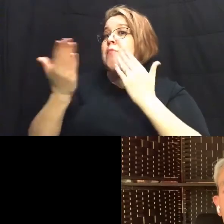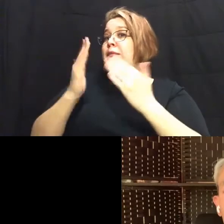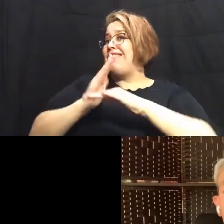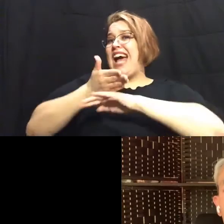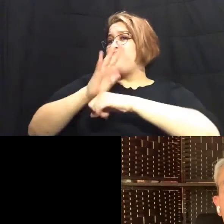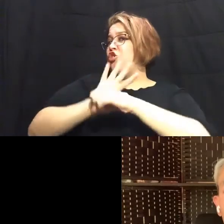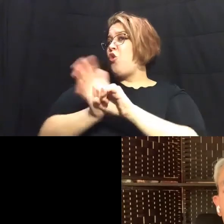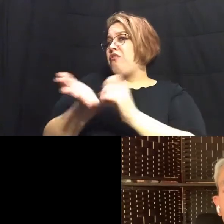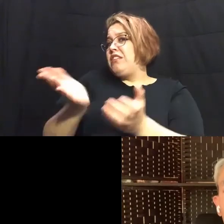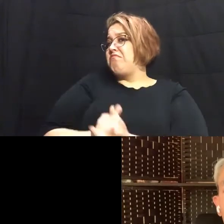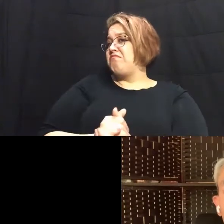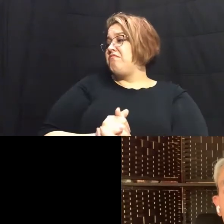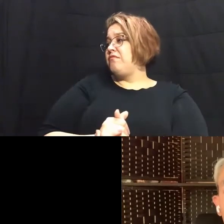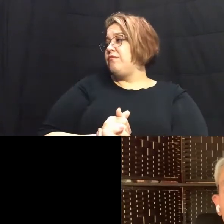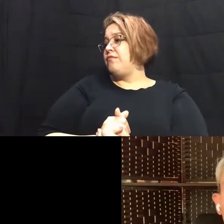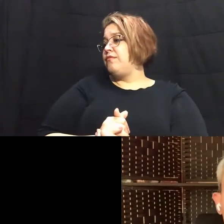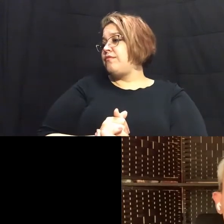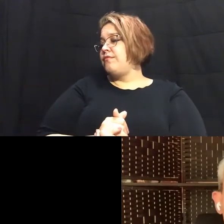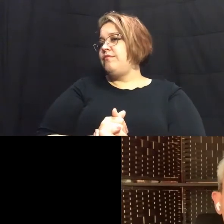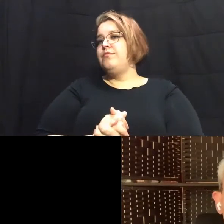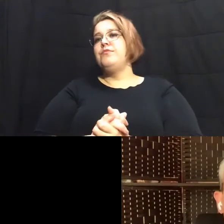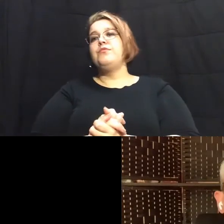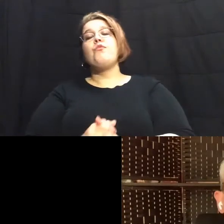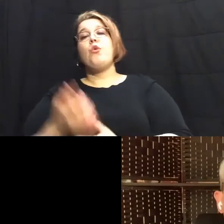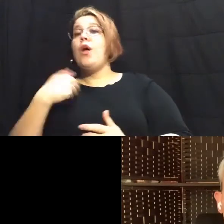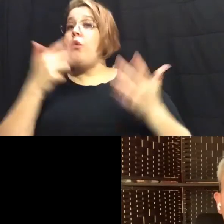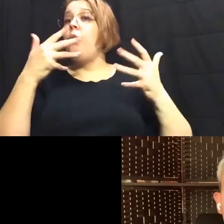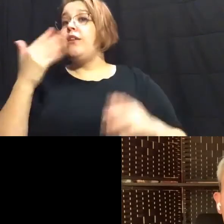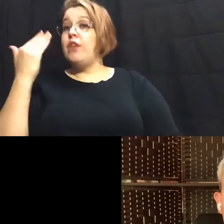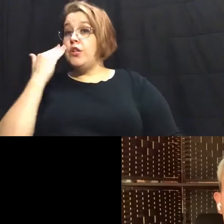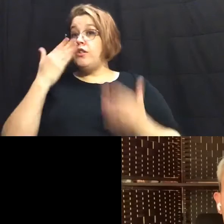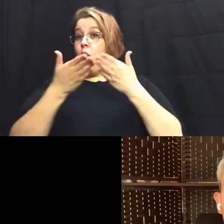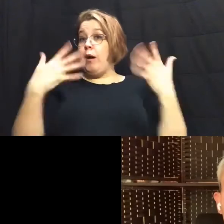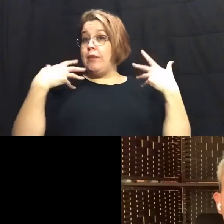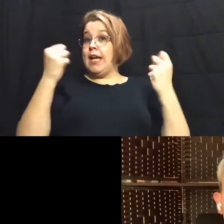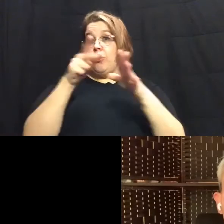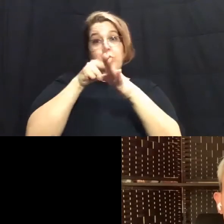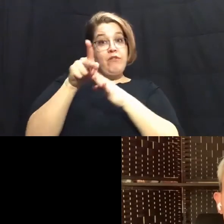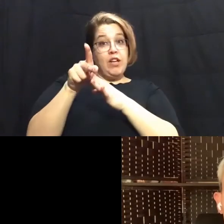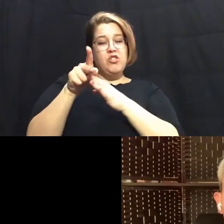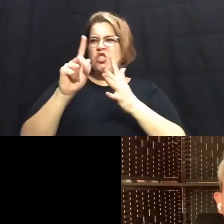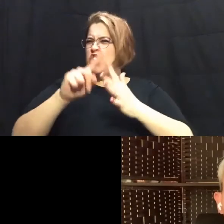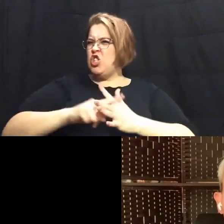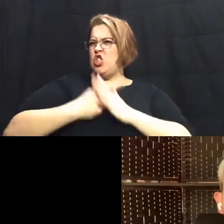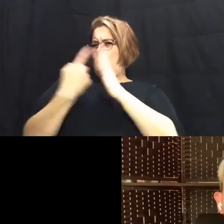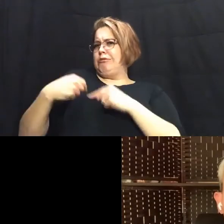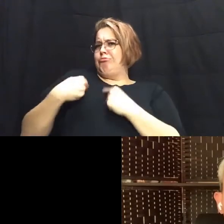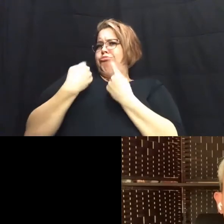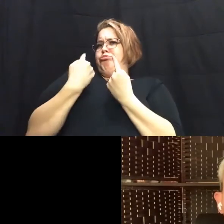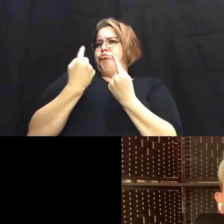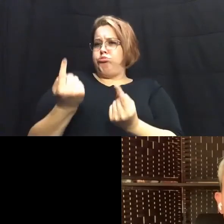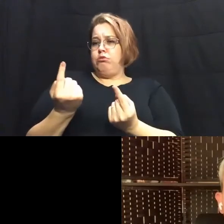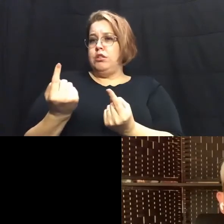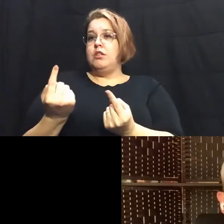um pandemic yeah well we know from the public health professionals from the very start of this um that